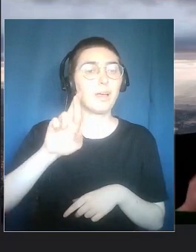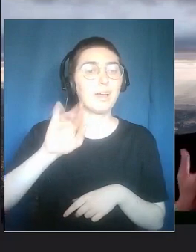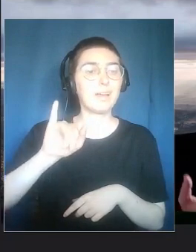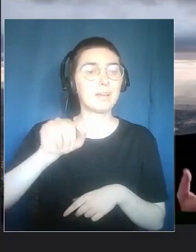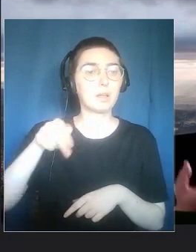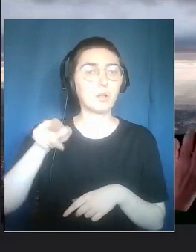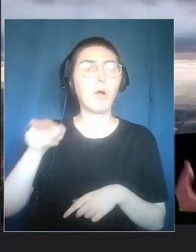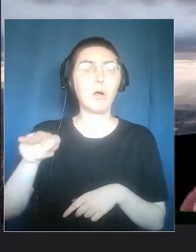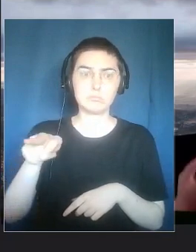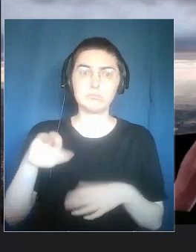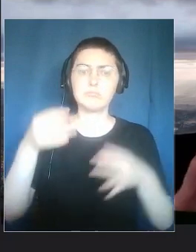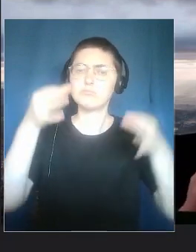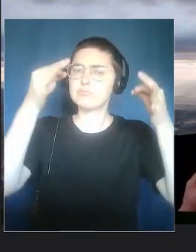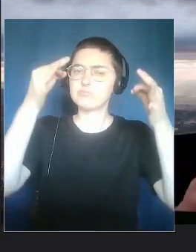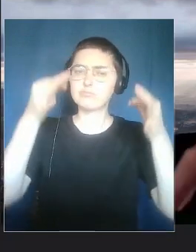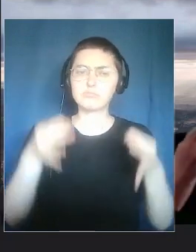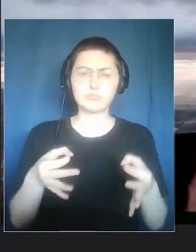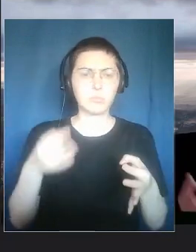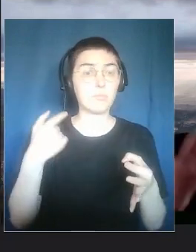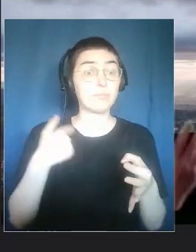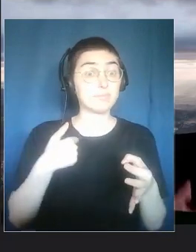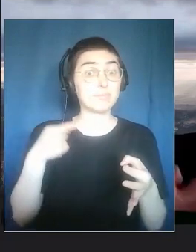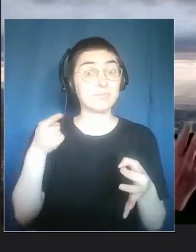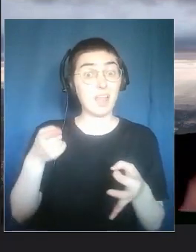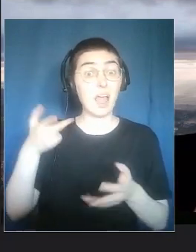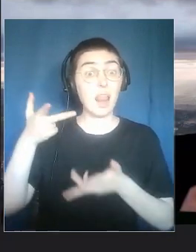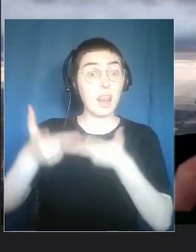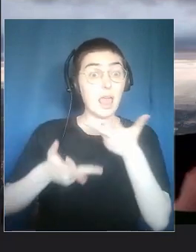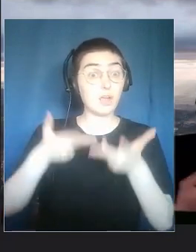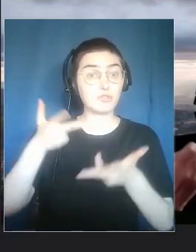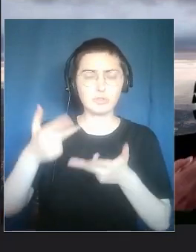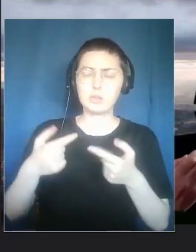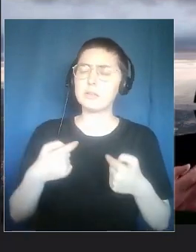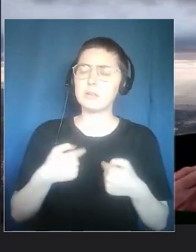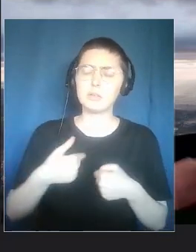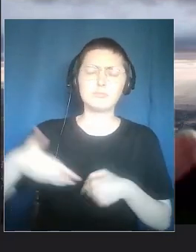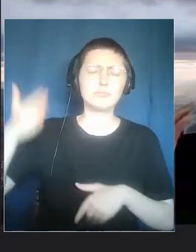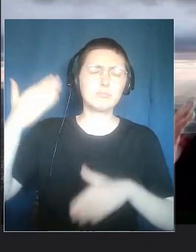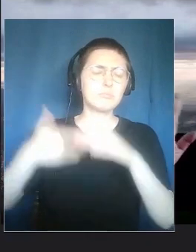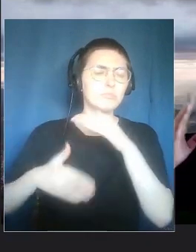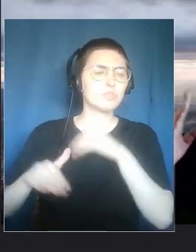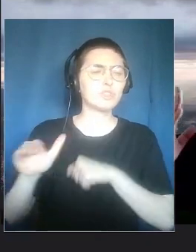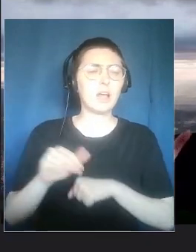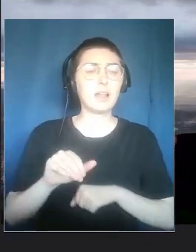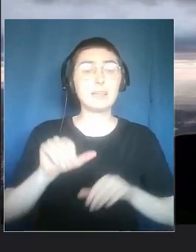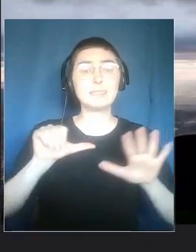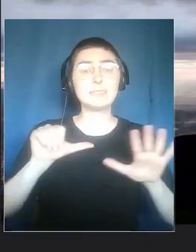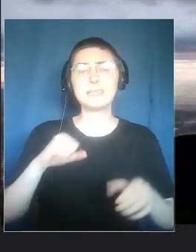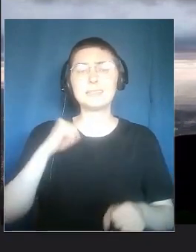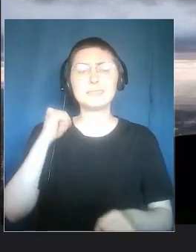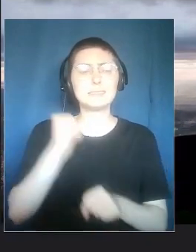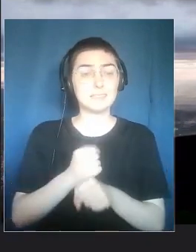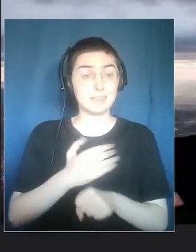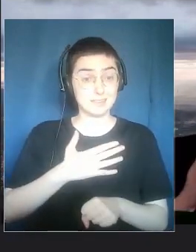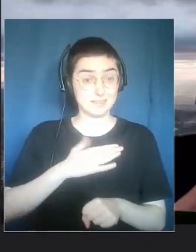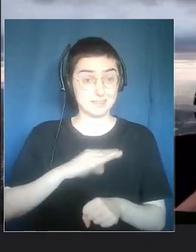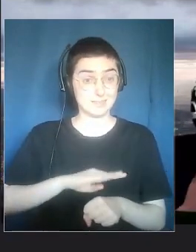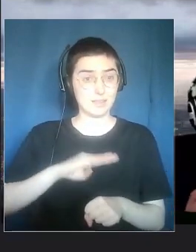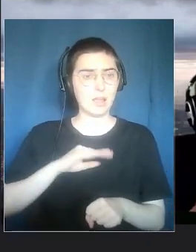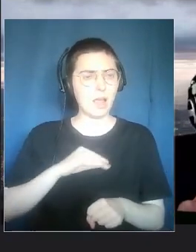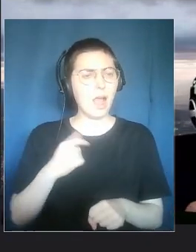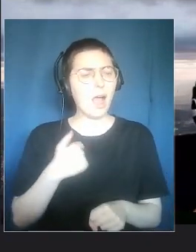spokespersons of this legend. And he doesn't want anyone to say,